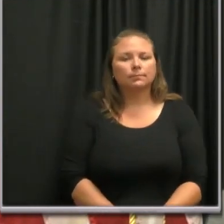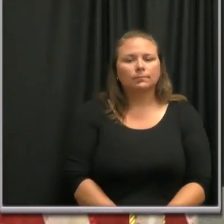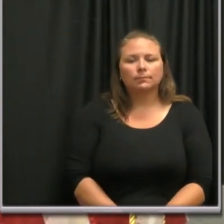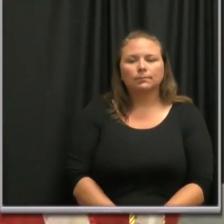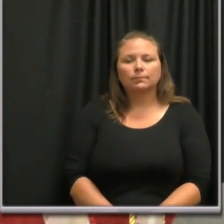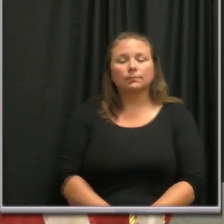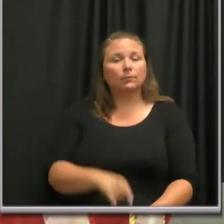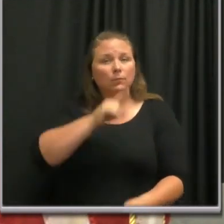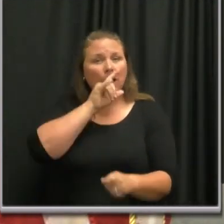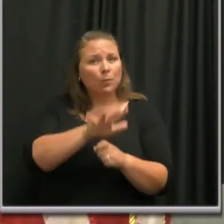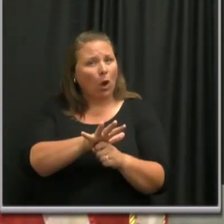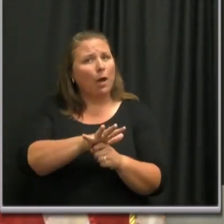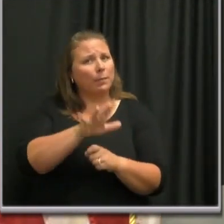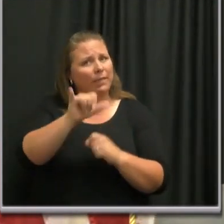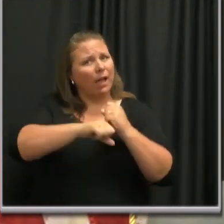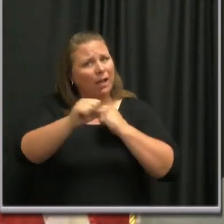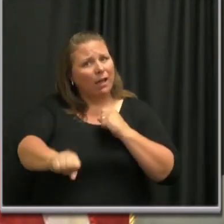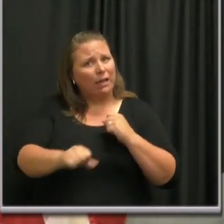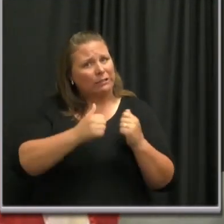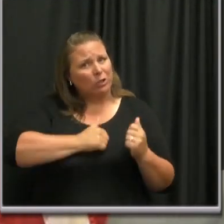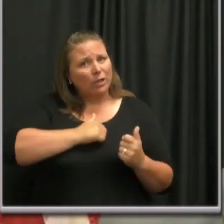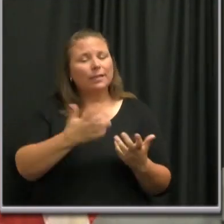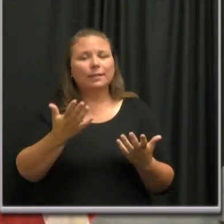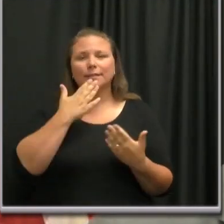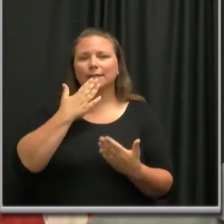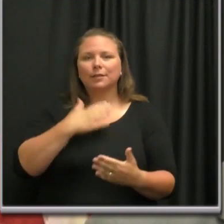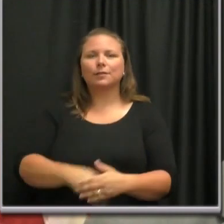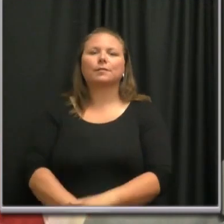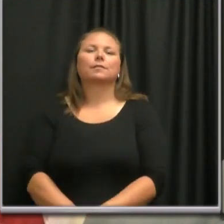I promised it was a mouthful. Yep. Thanks, Brett.